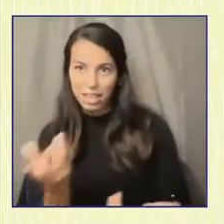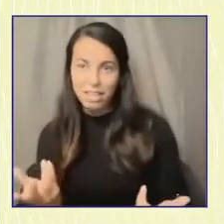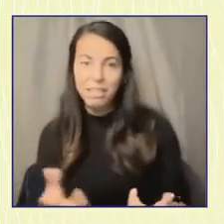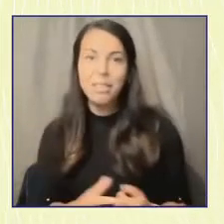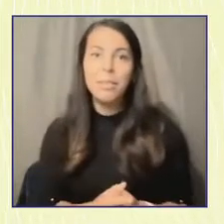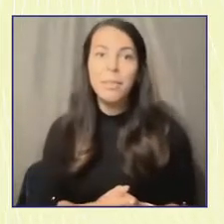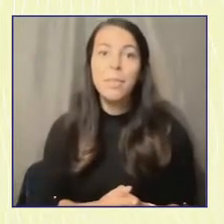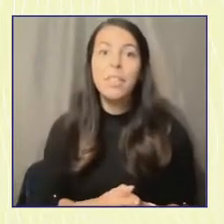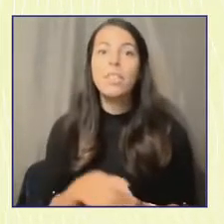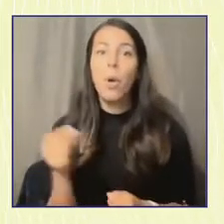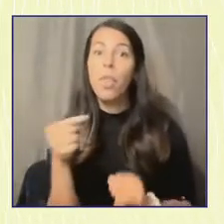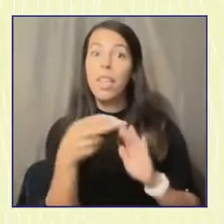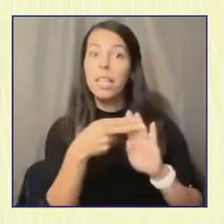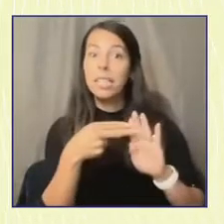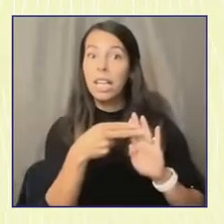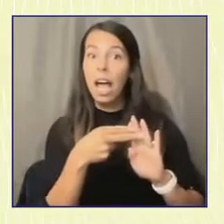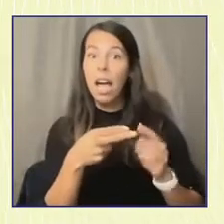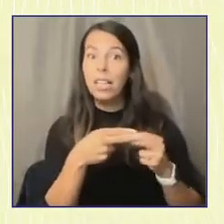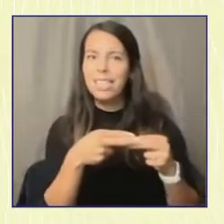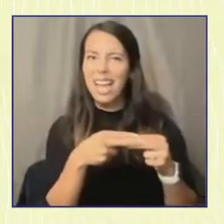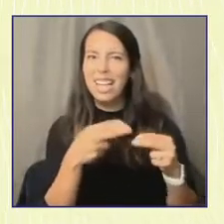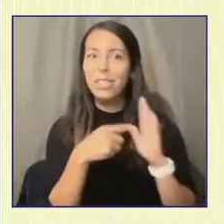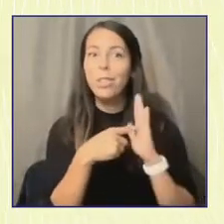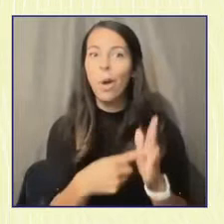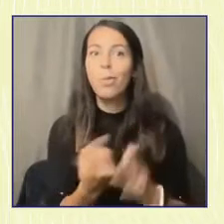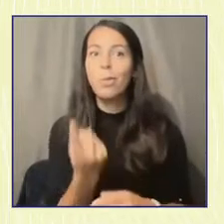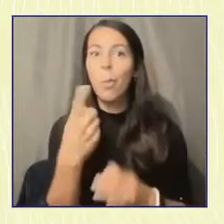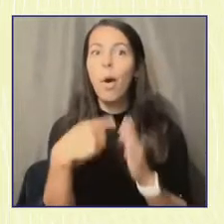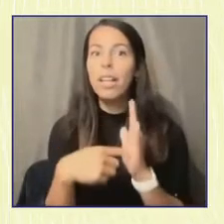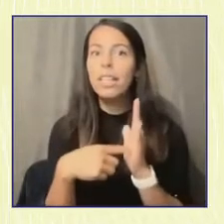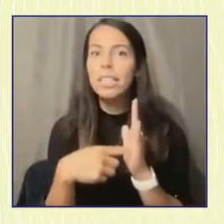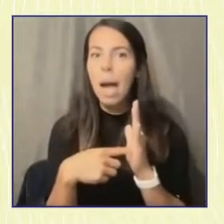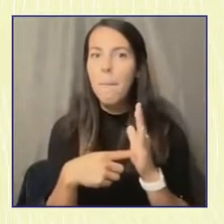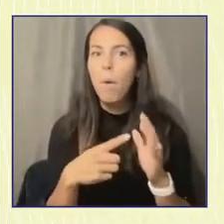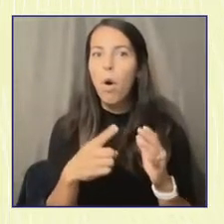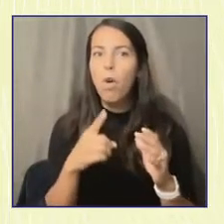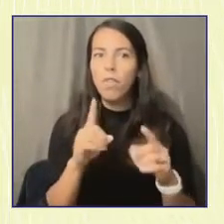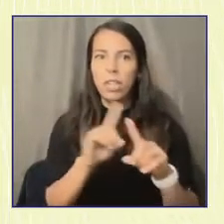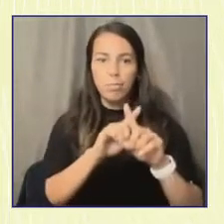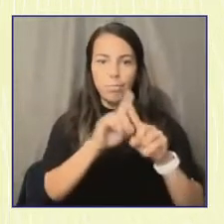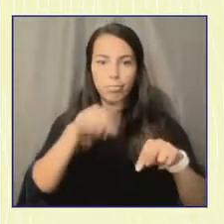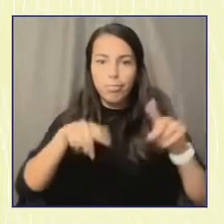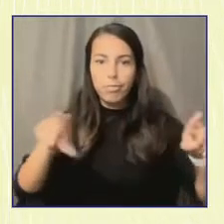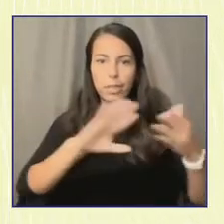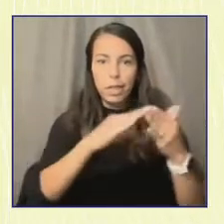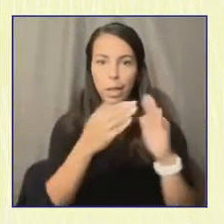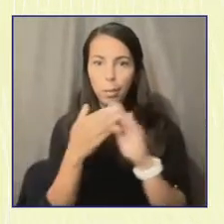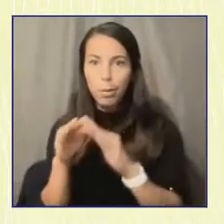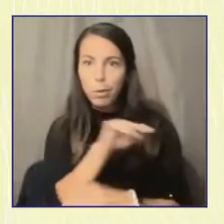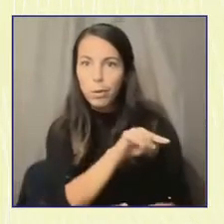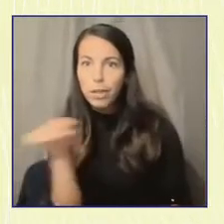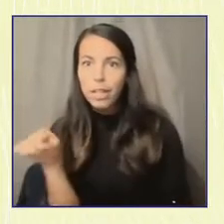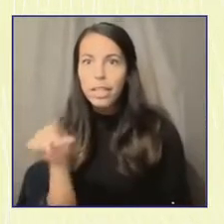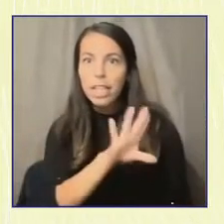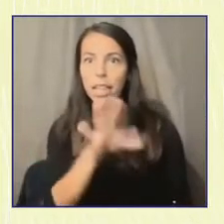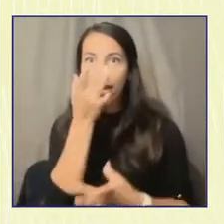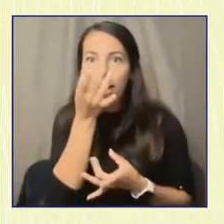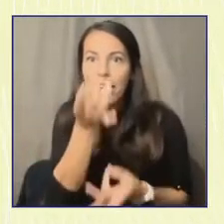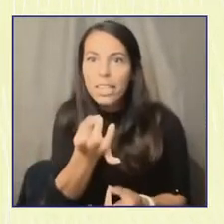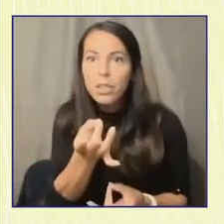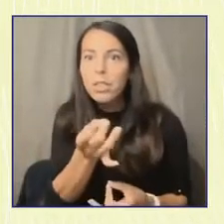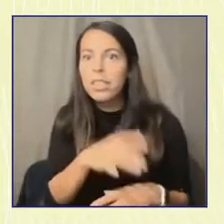This is just one example of communities and institutions not meeting youth interest with opportunities.